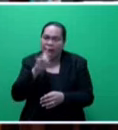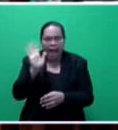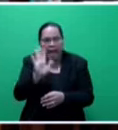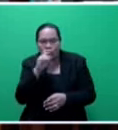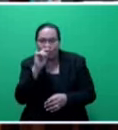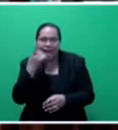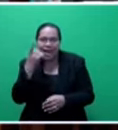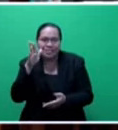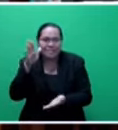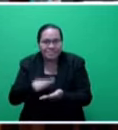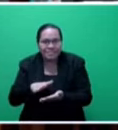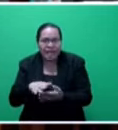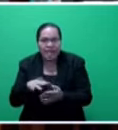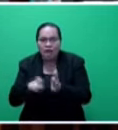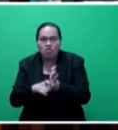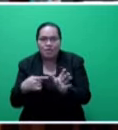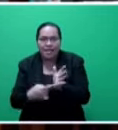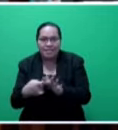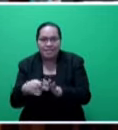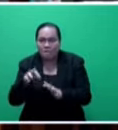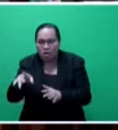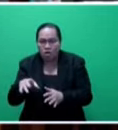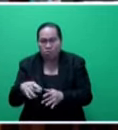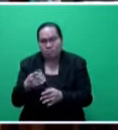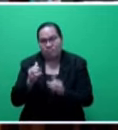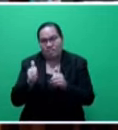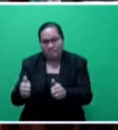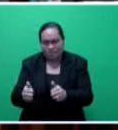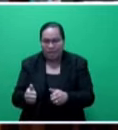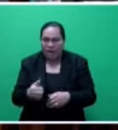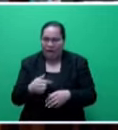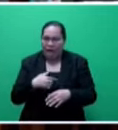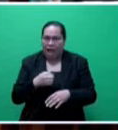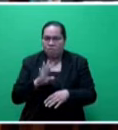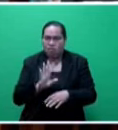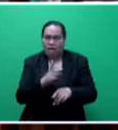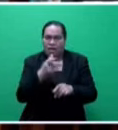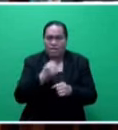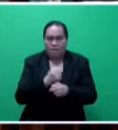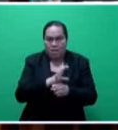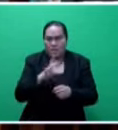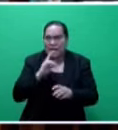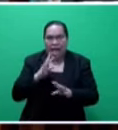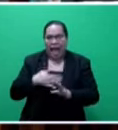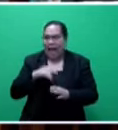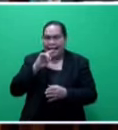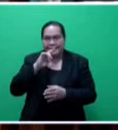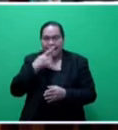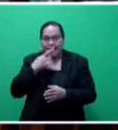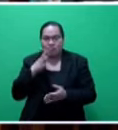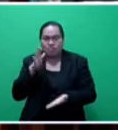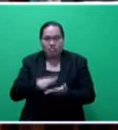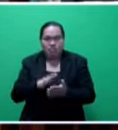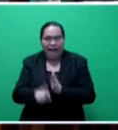rate. And the employer said, well, I can't just leave the buses on the way. I can't reduce the hours. The buses